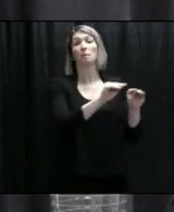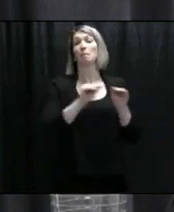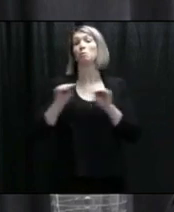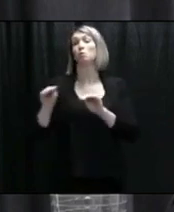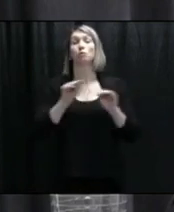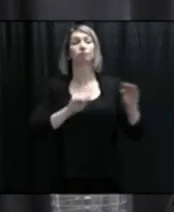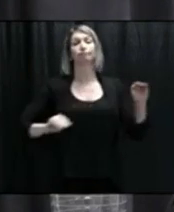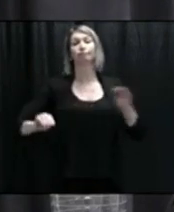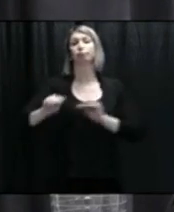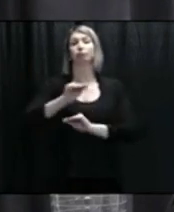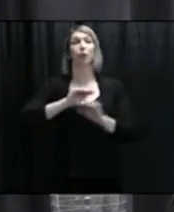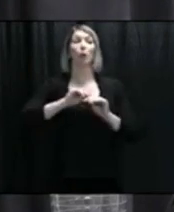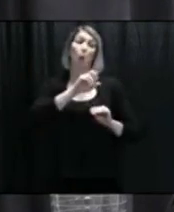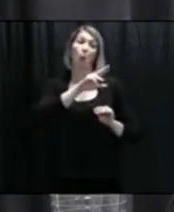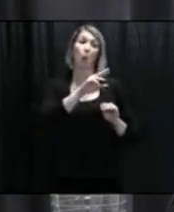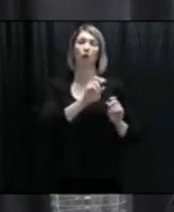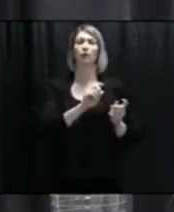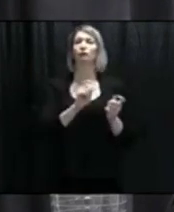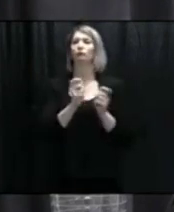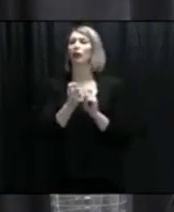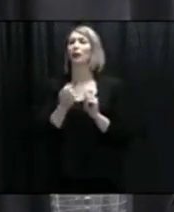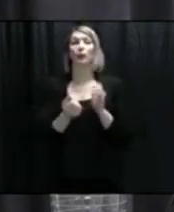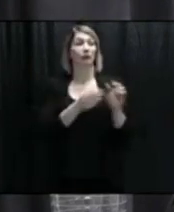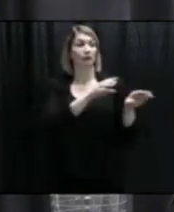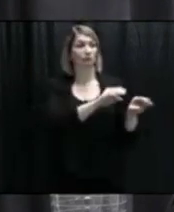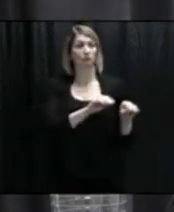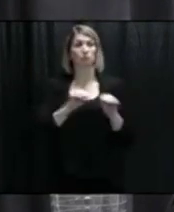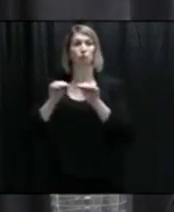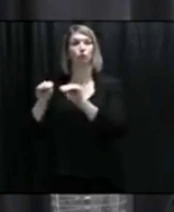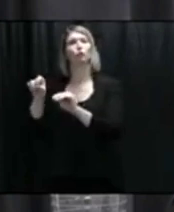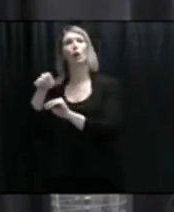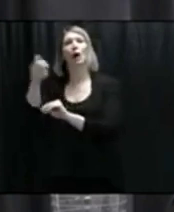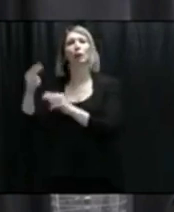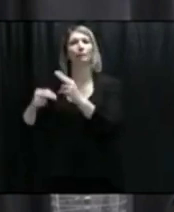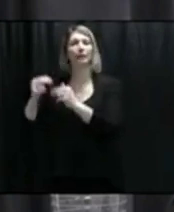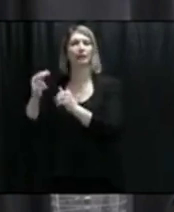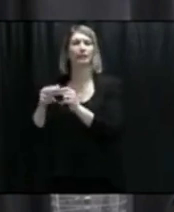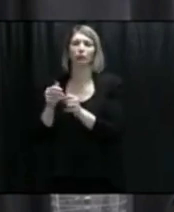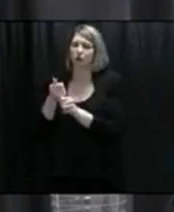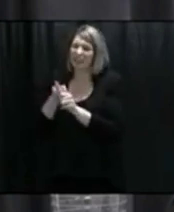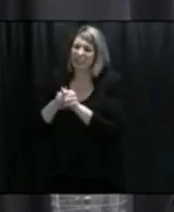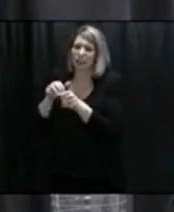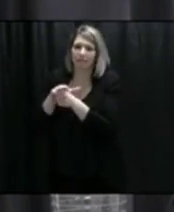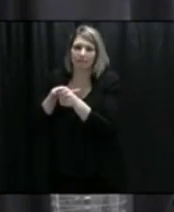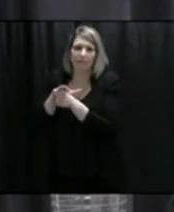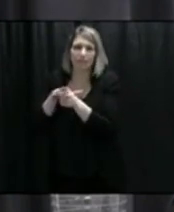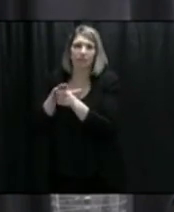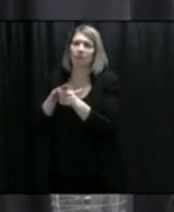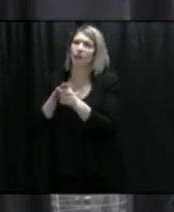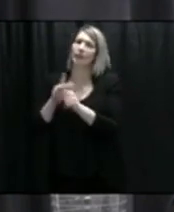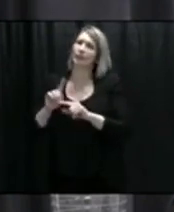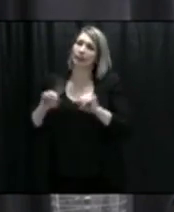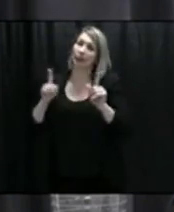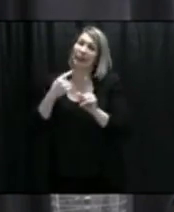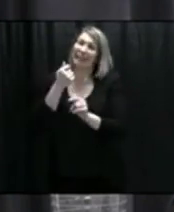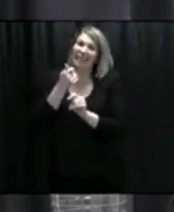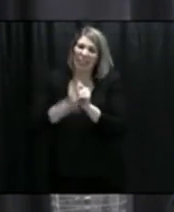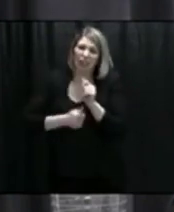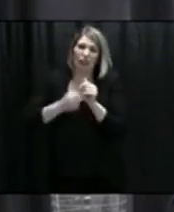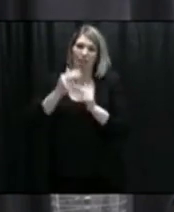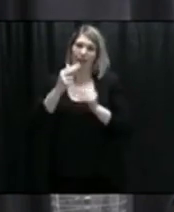other facilities. It varies from region to region and facility to facility. But each